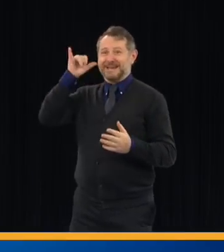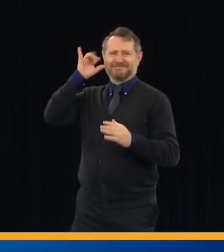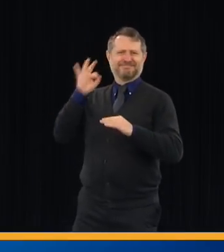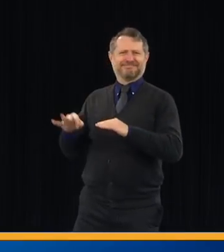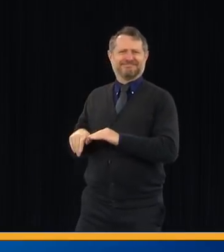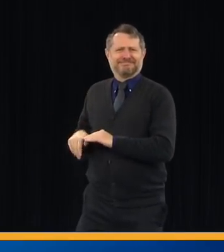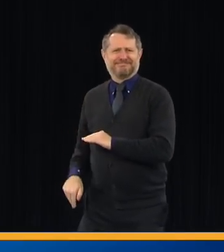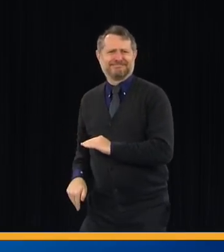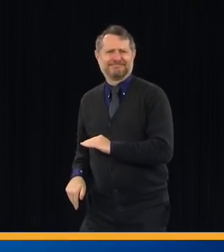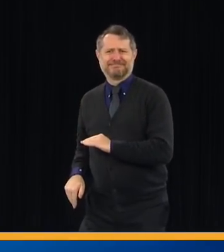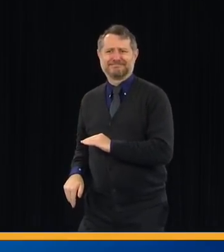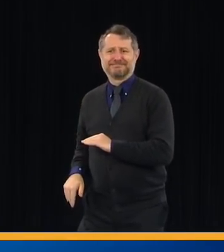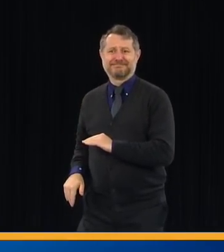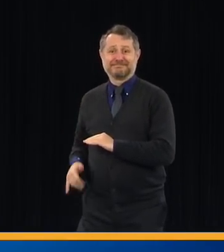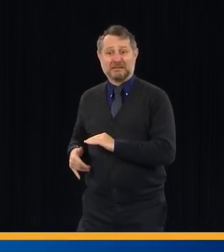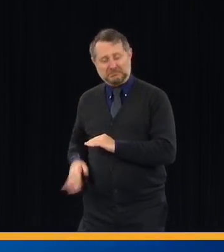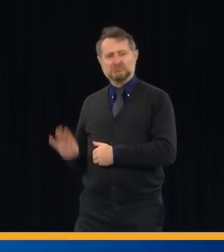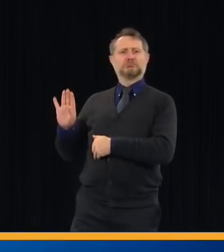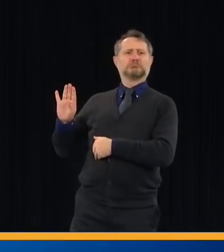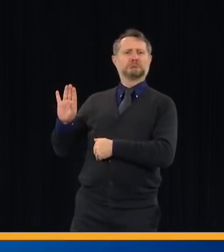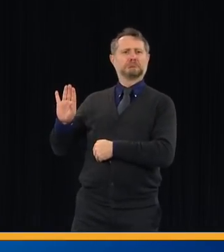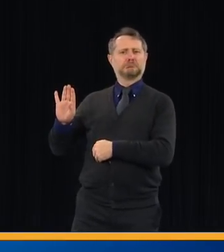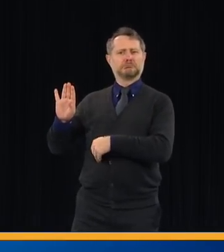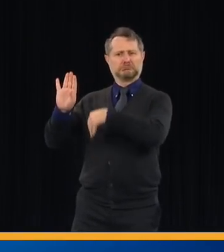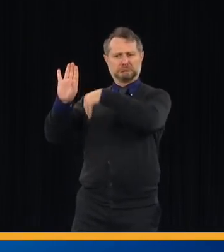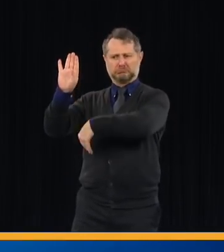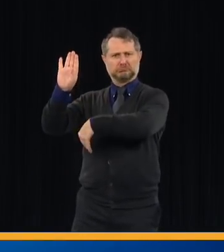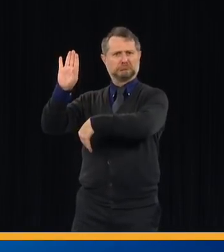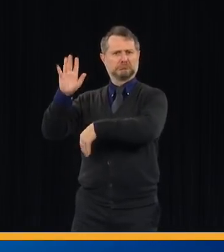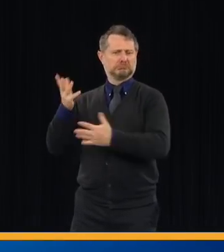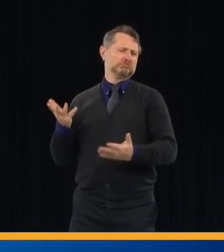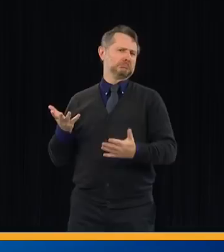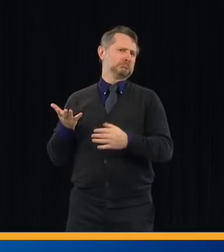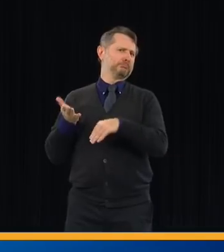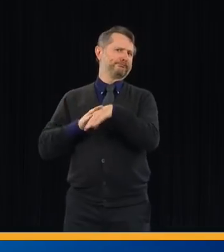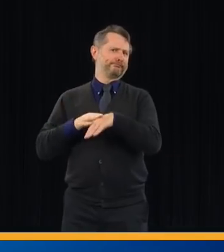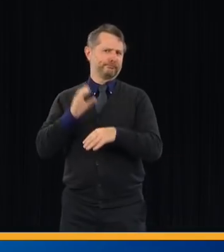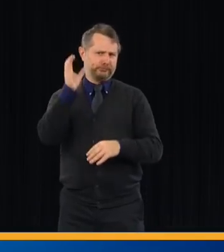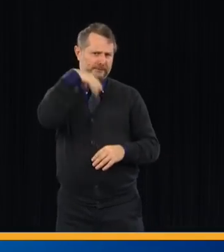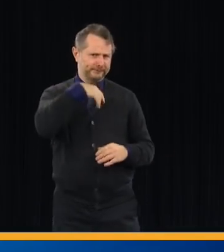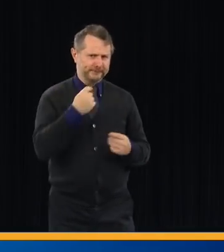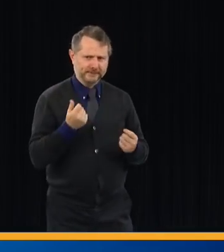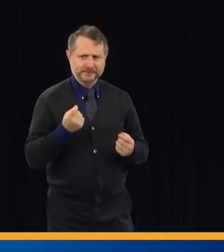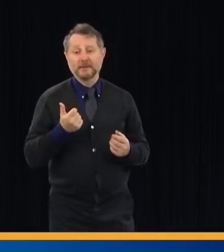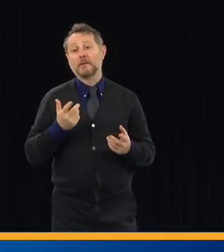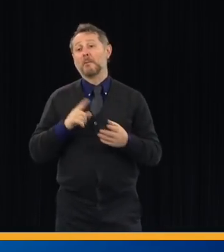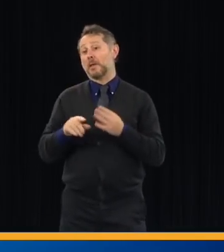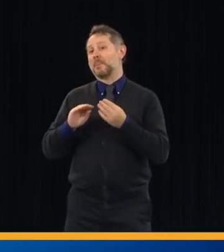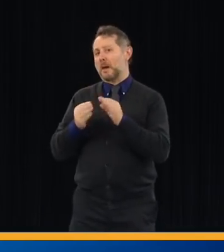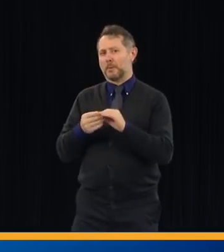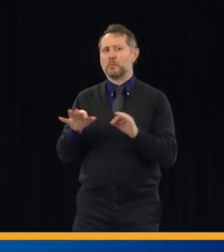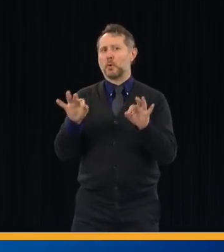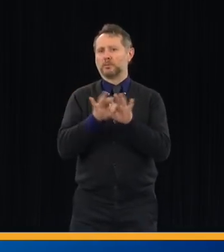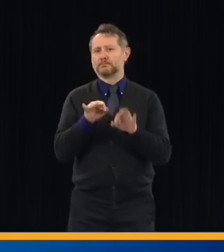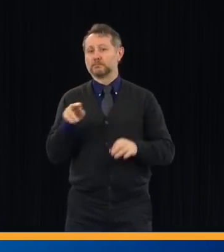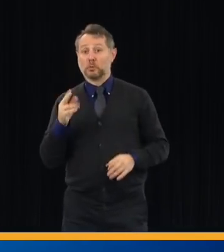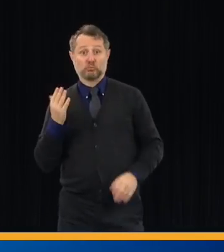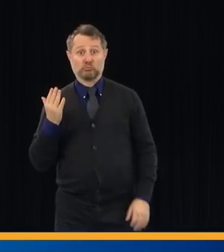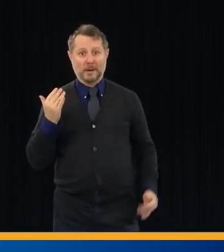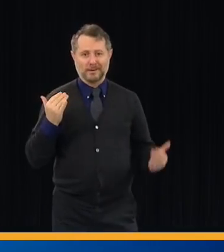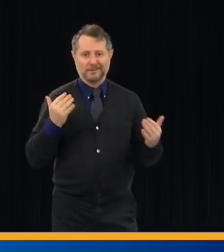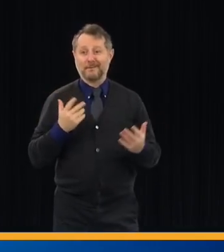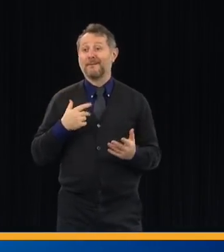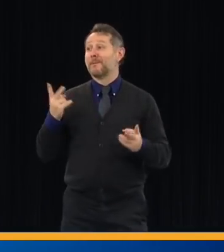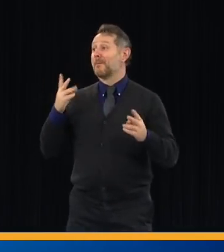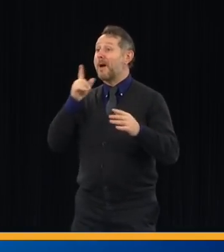in the overall. The intubations are very relevant because people come into the hospital, they